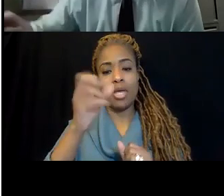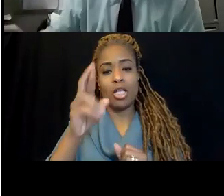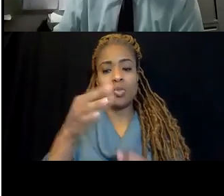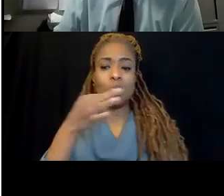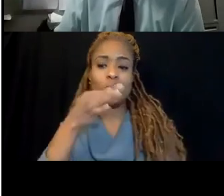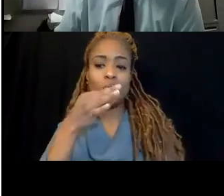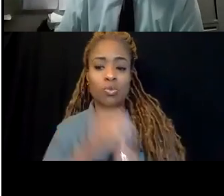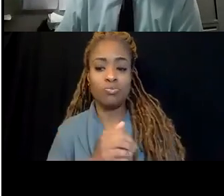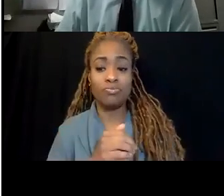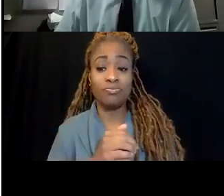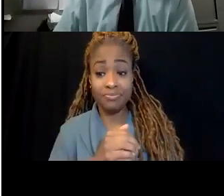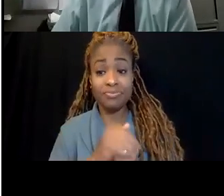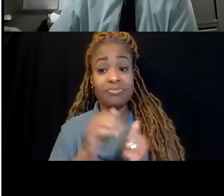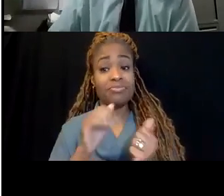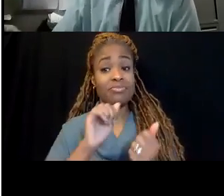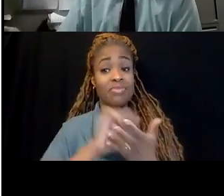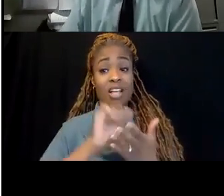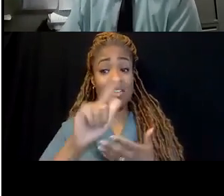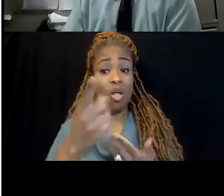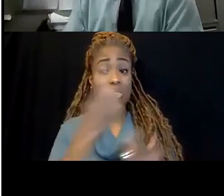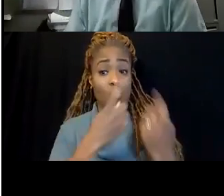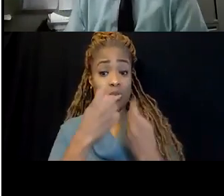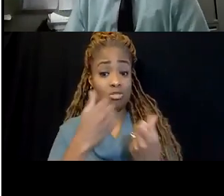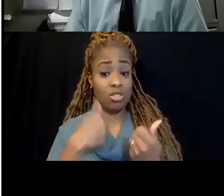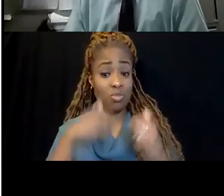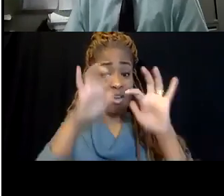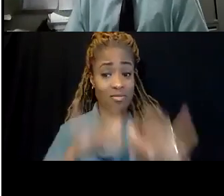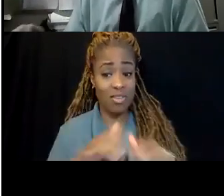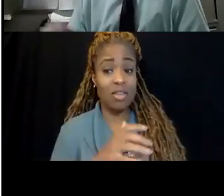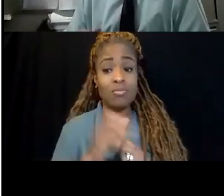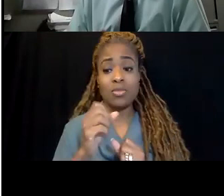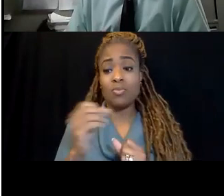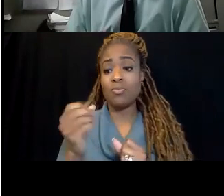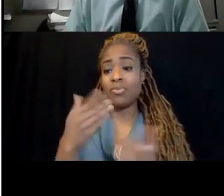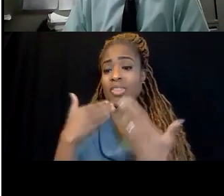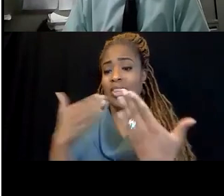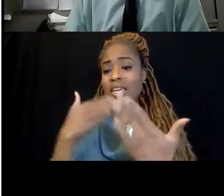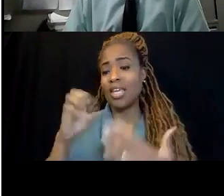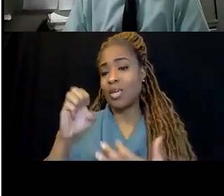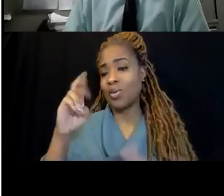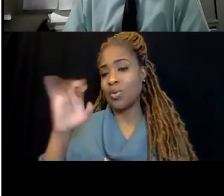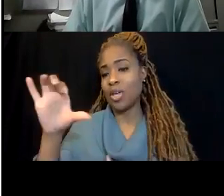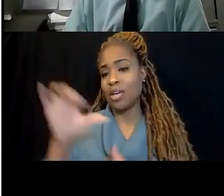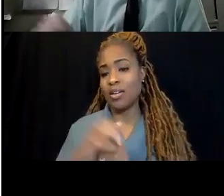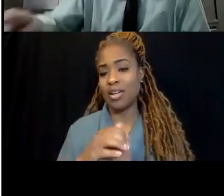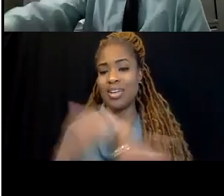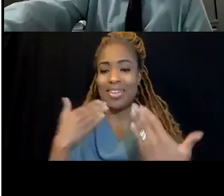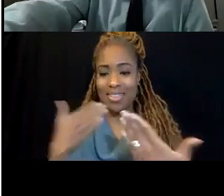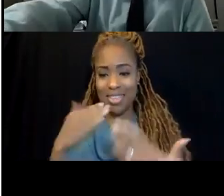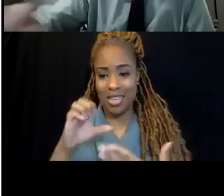That is all the questions that we have in the queue. All right, thank you, Eric. Yeah, thanks, Eric.